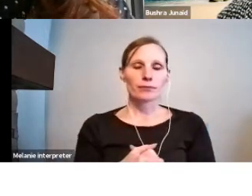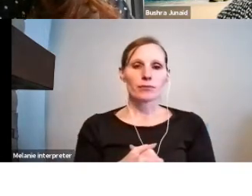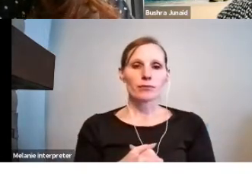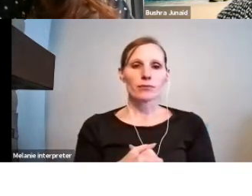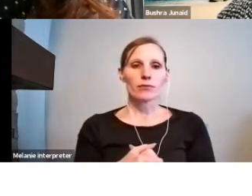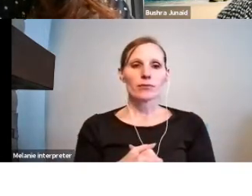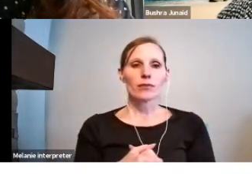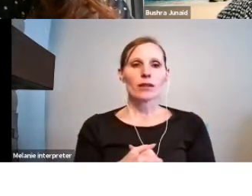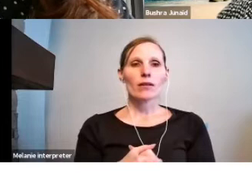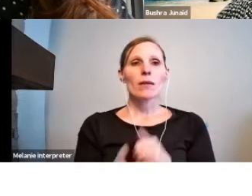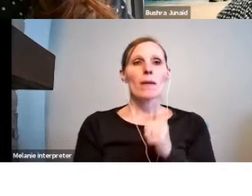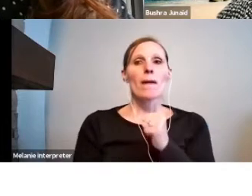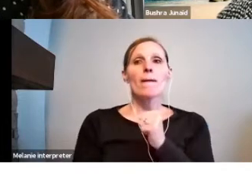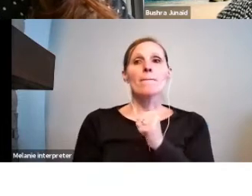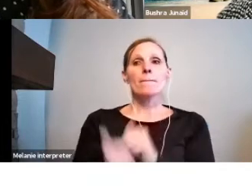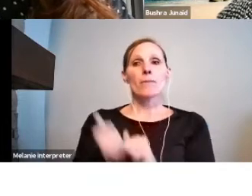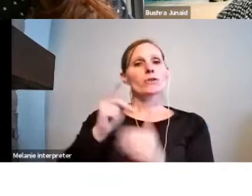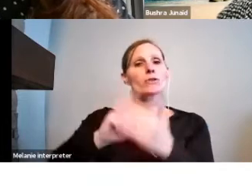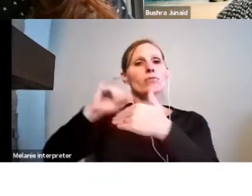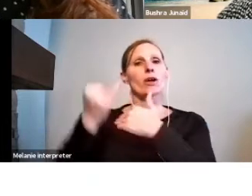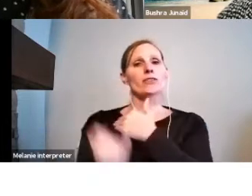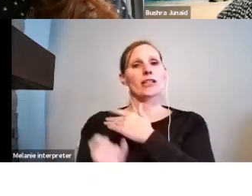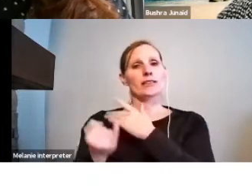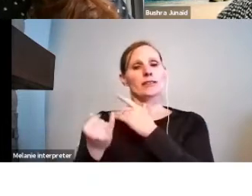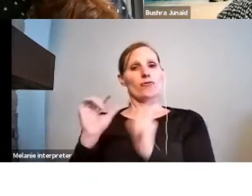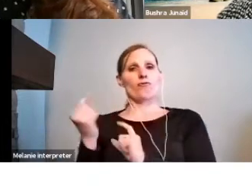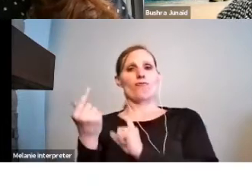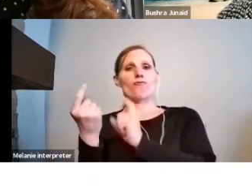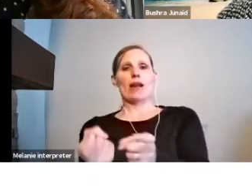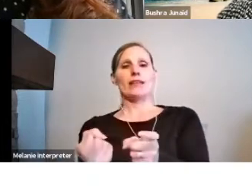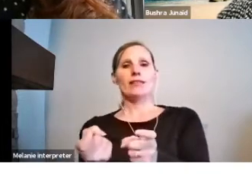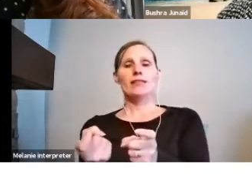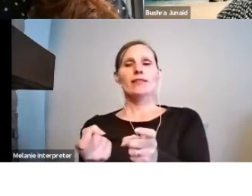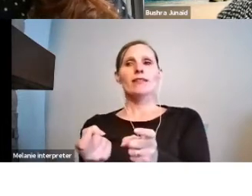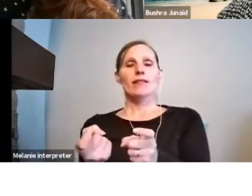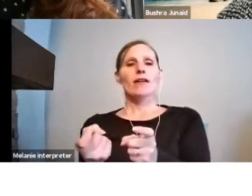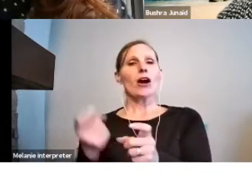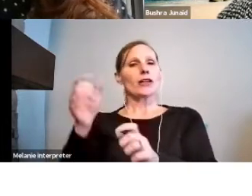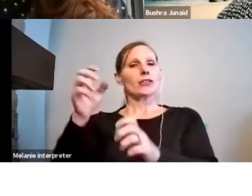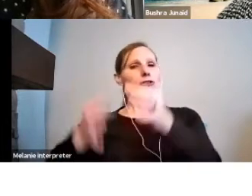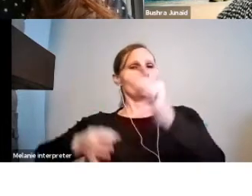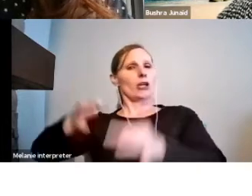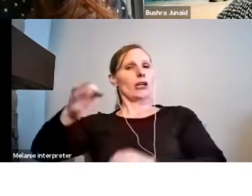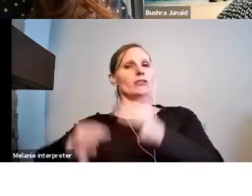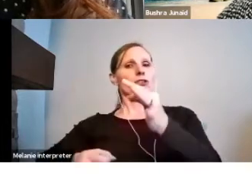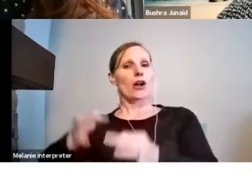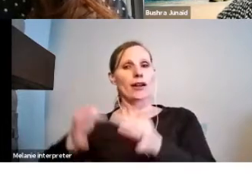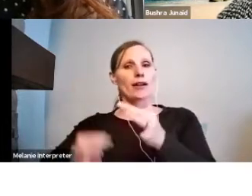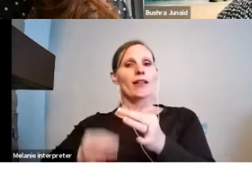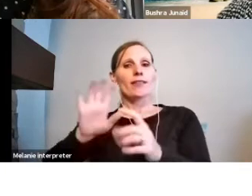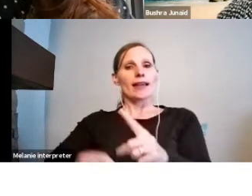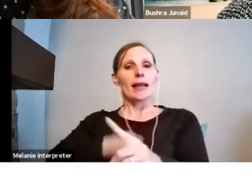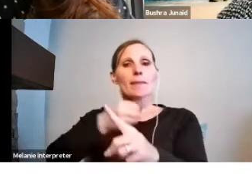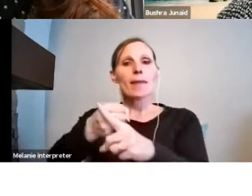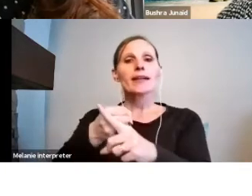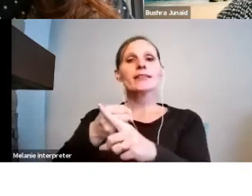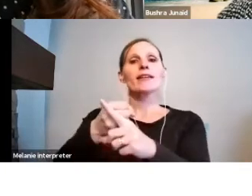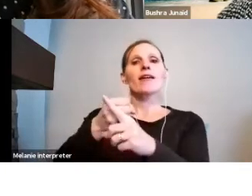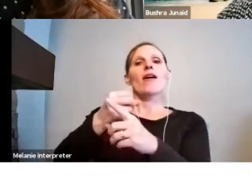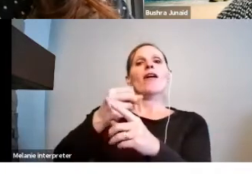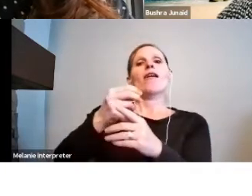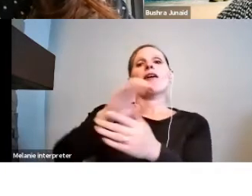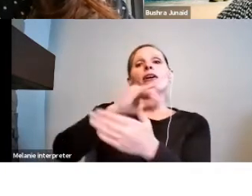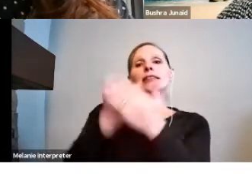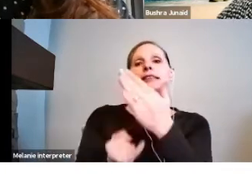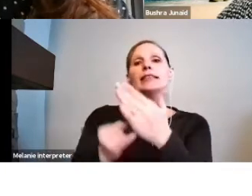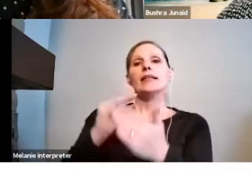Most project grant applications are assessed on artistic merit, impact, and viability. Each